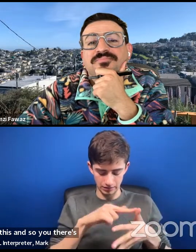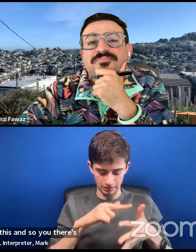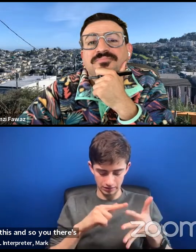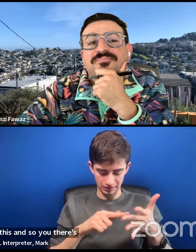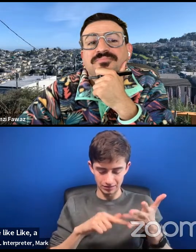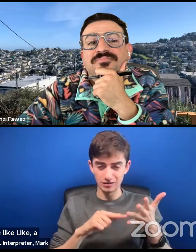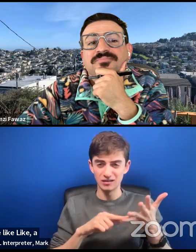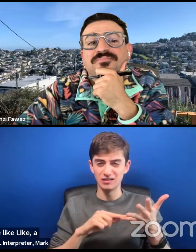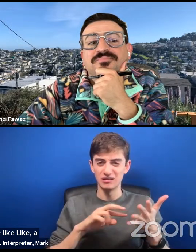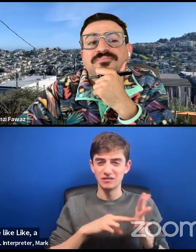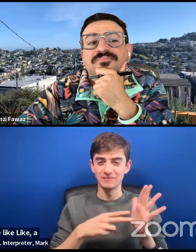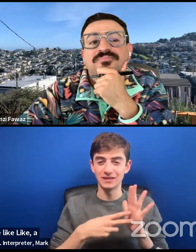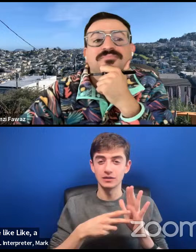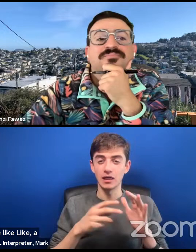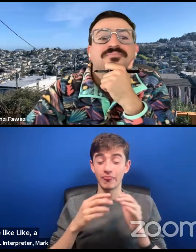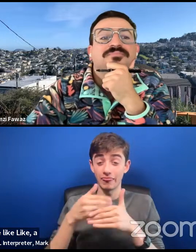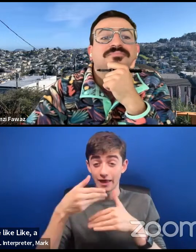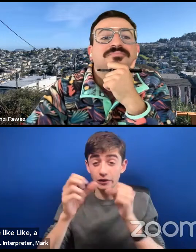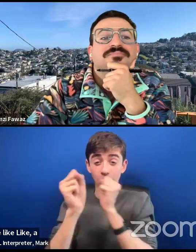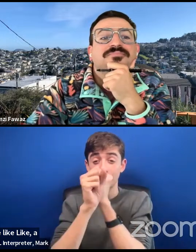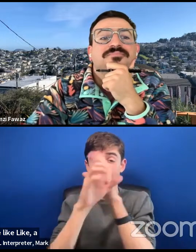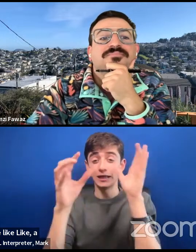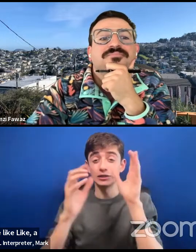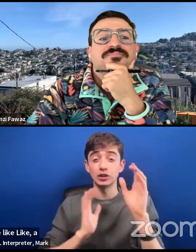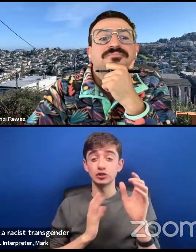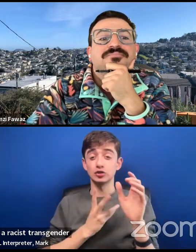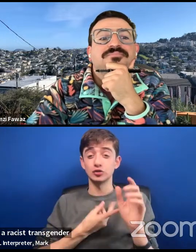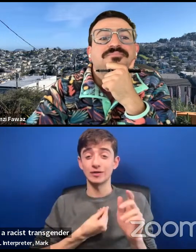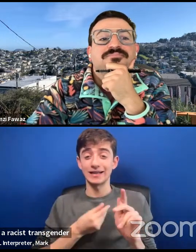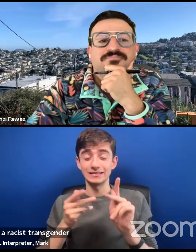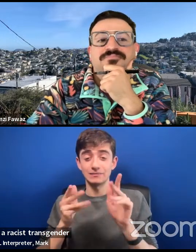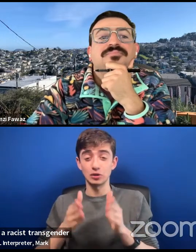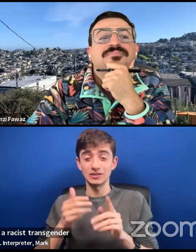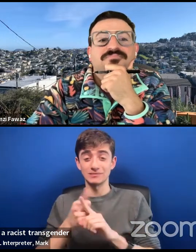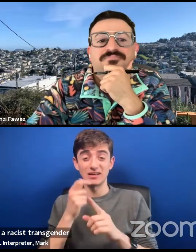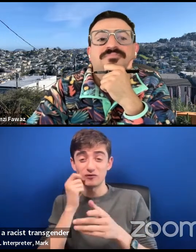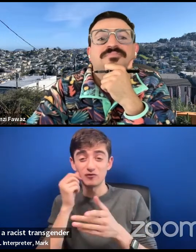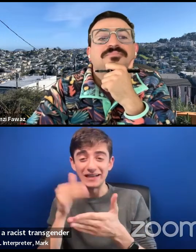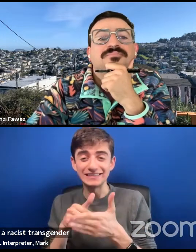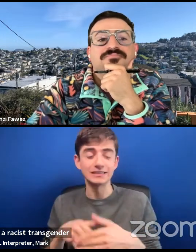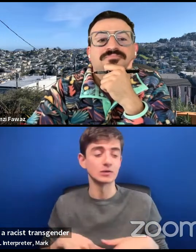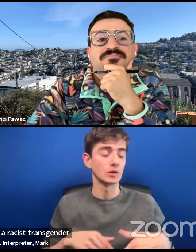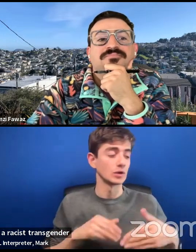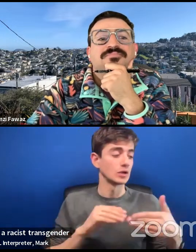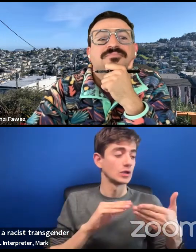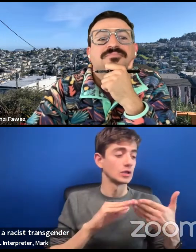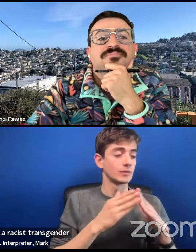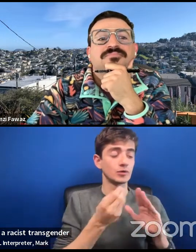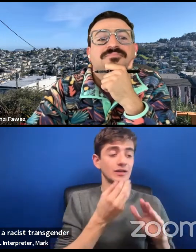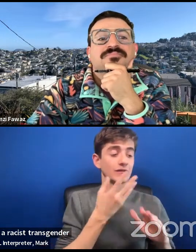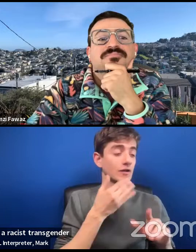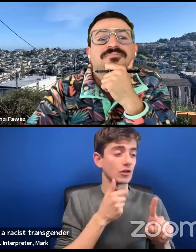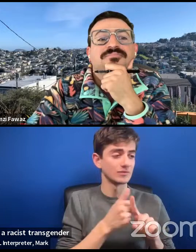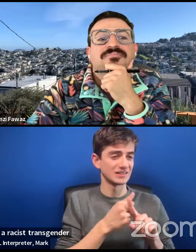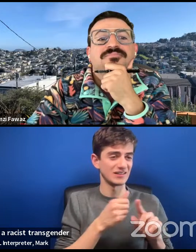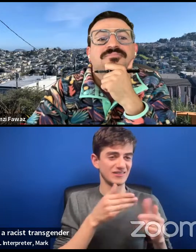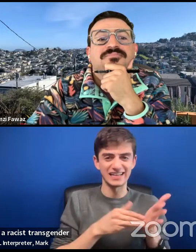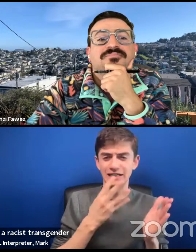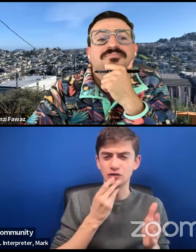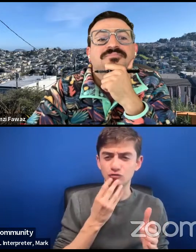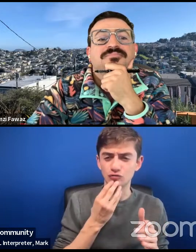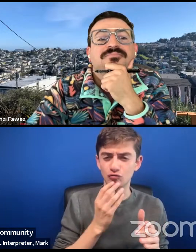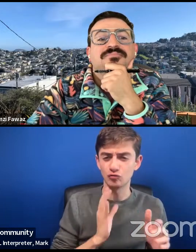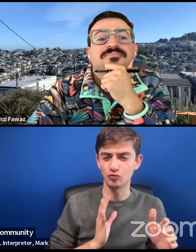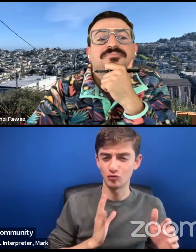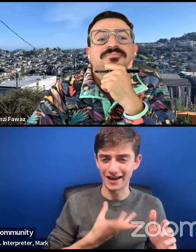racist transgender person or, uh, or a community of color that is transphobic. Like there's all, and so like, we